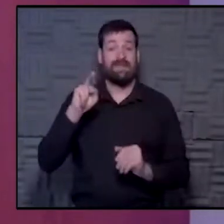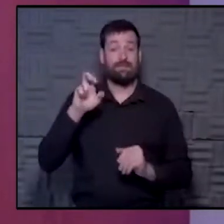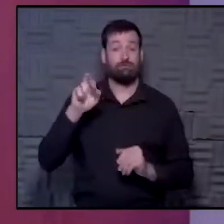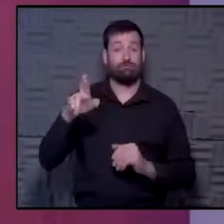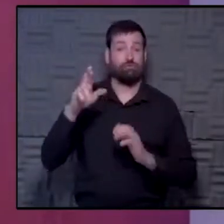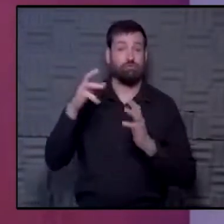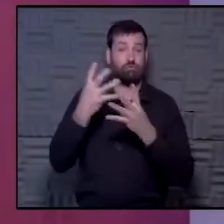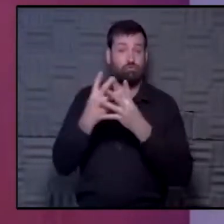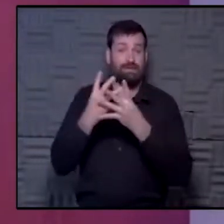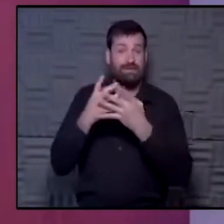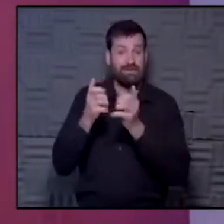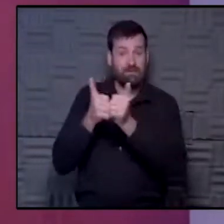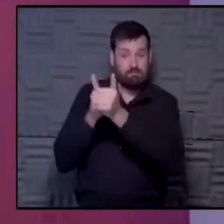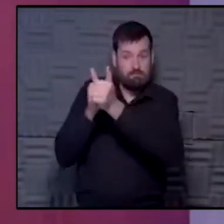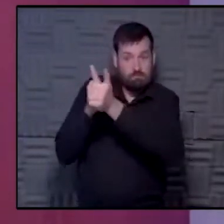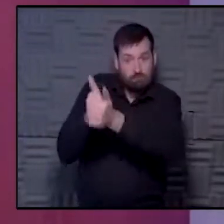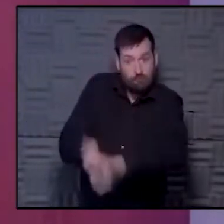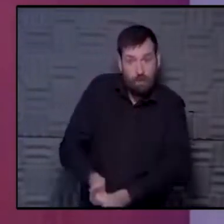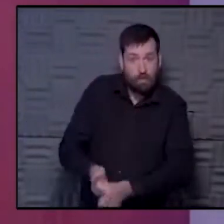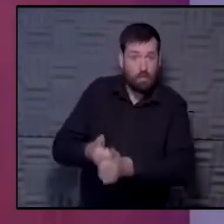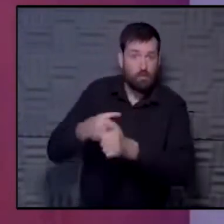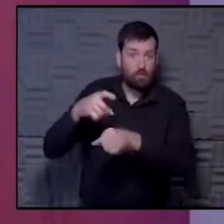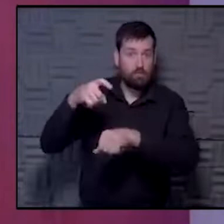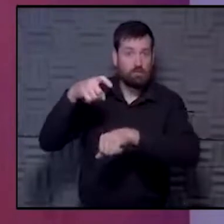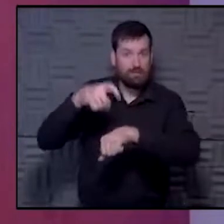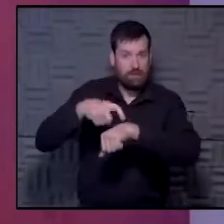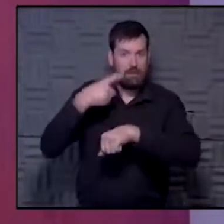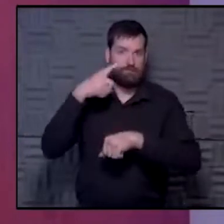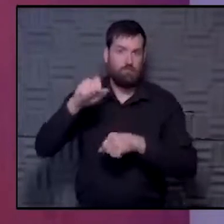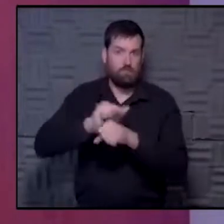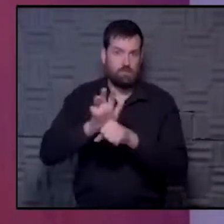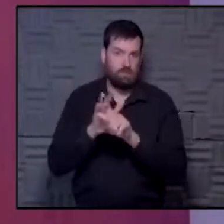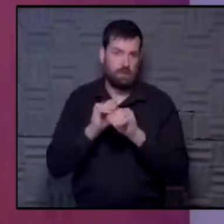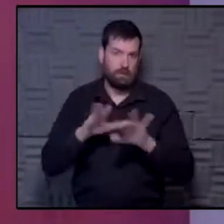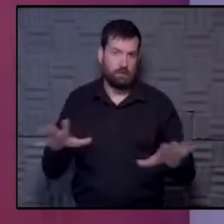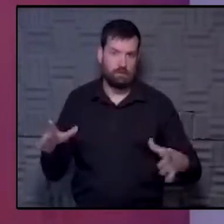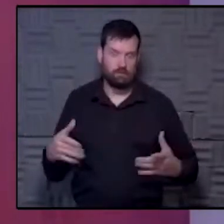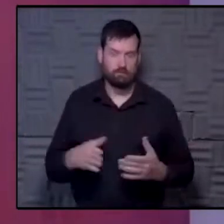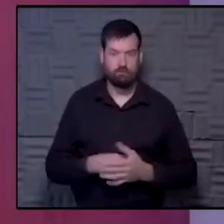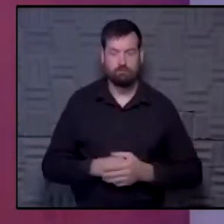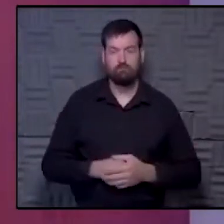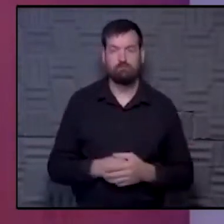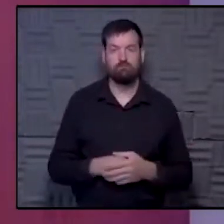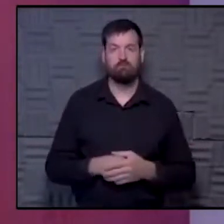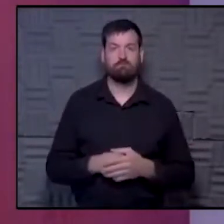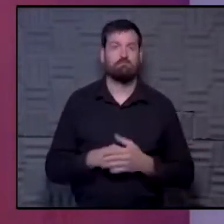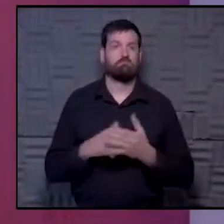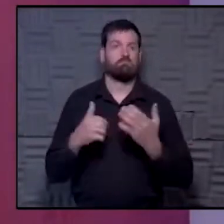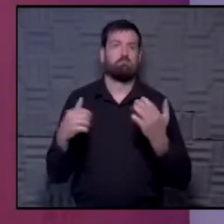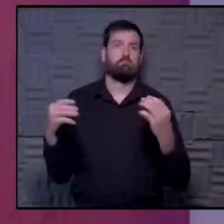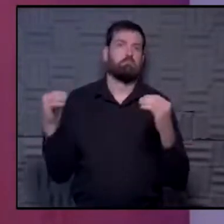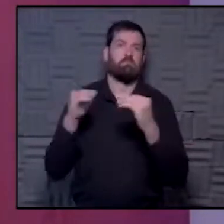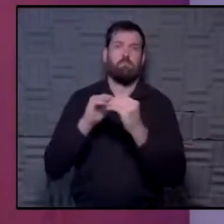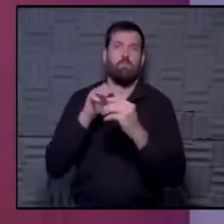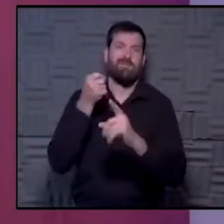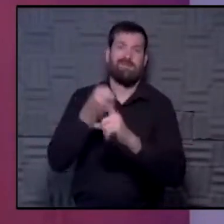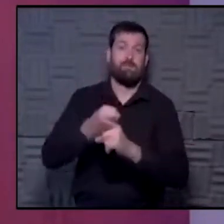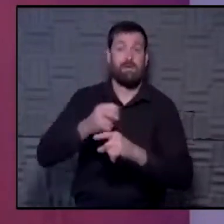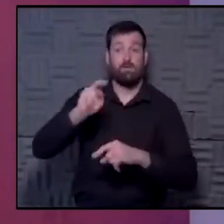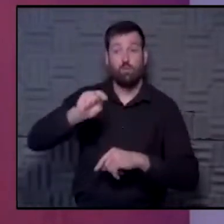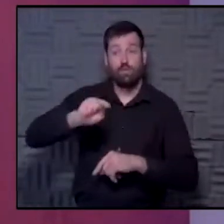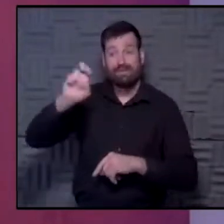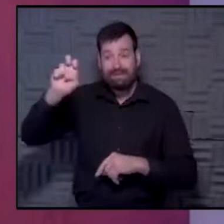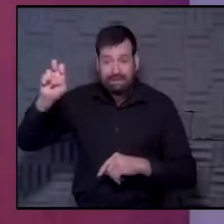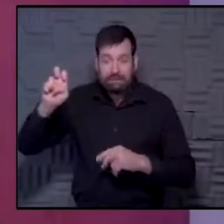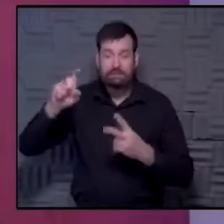also following the timing of different regions of the country. So that's one thing that we looked at to see whether there was a bigger impact in the Northeast versus the